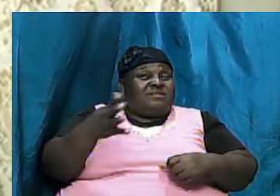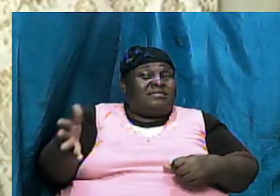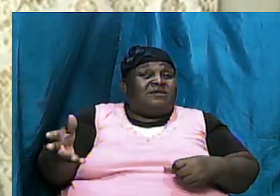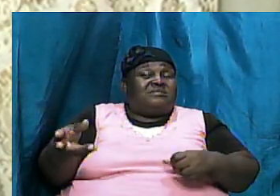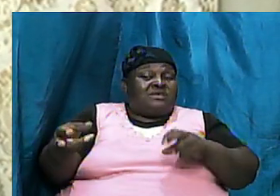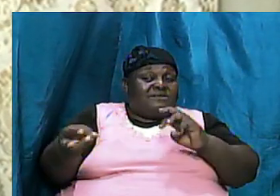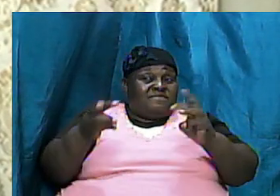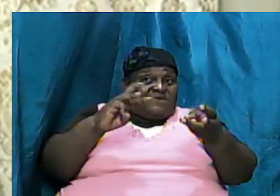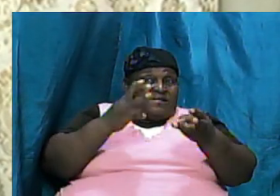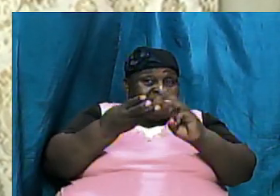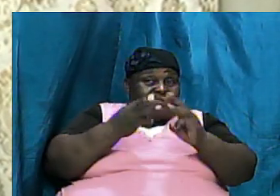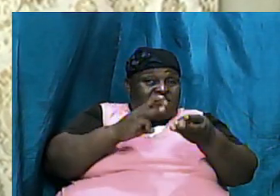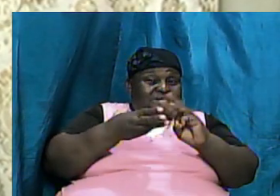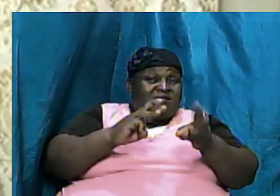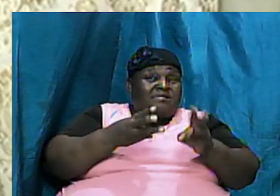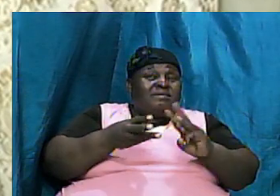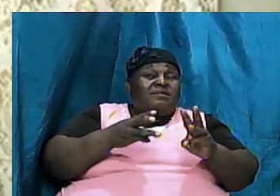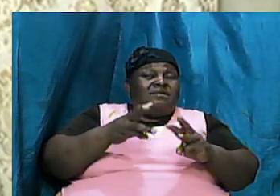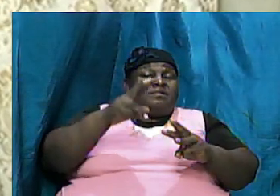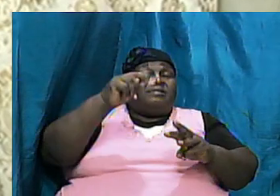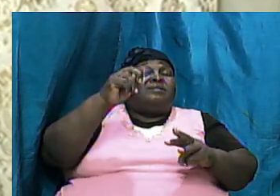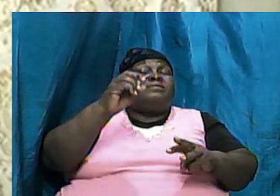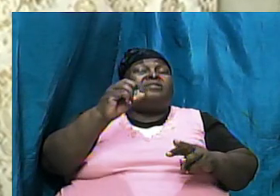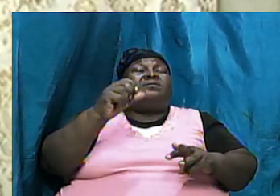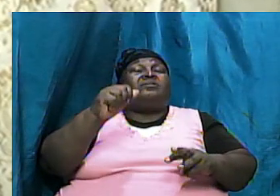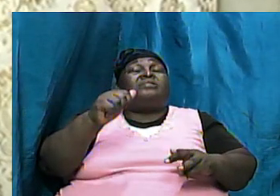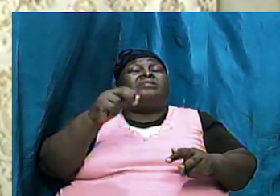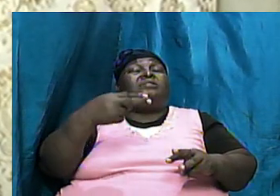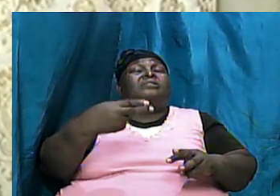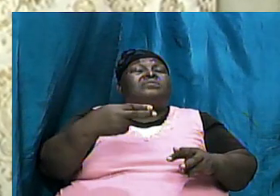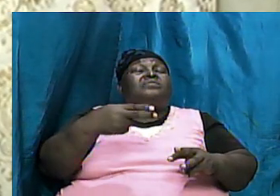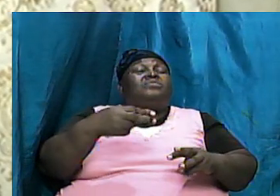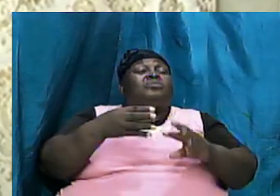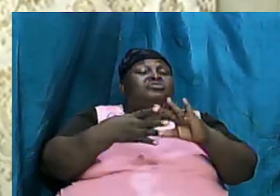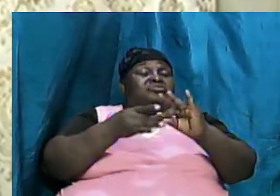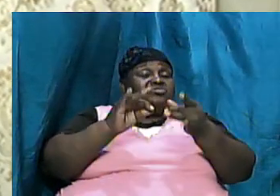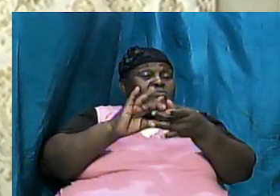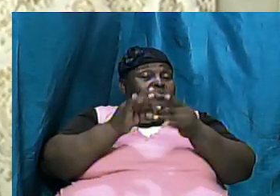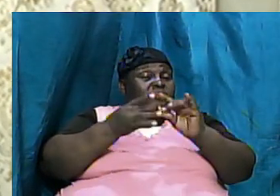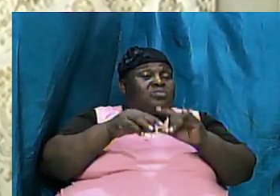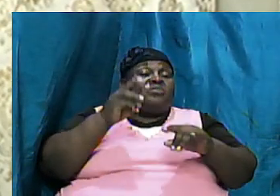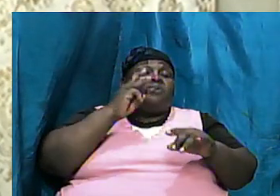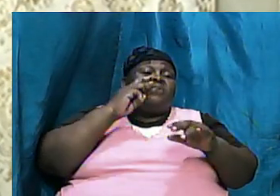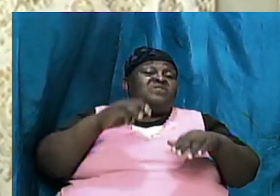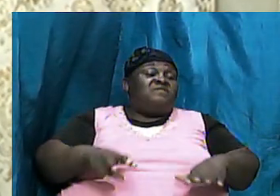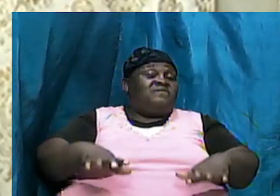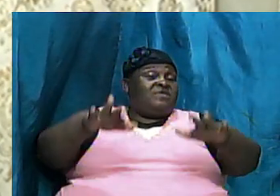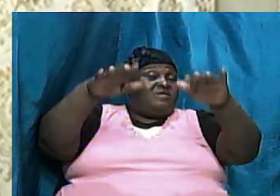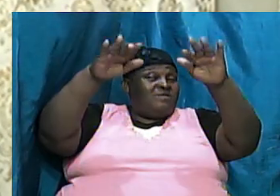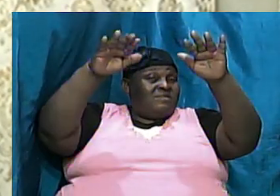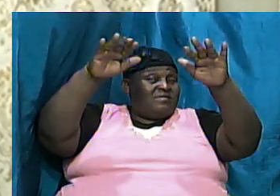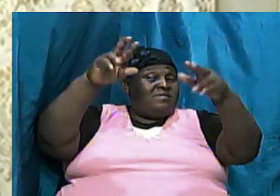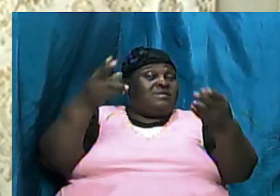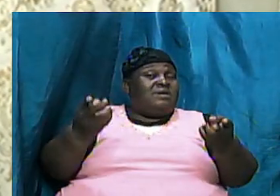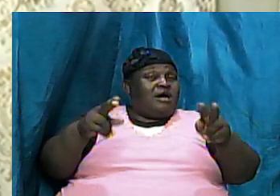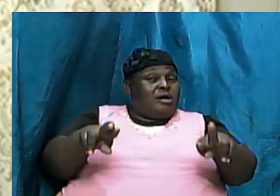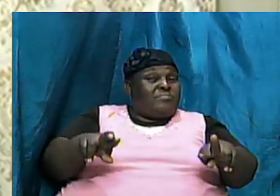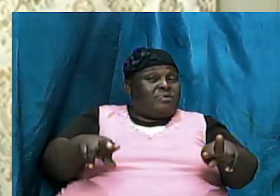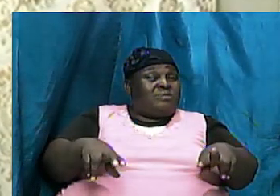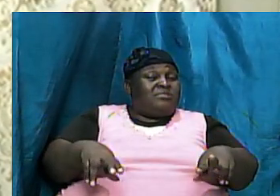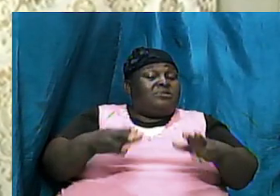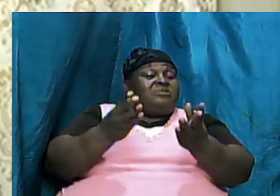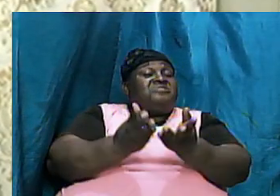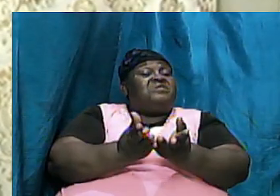the Noah story that he was there the flood story that it happened the